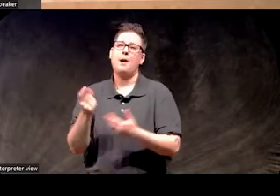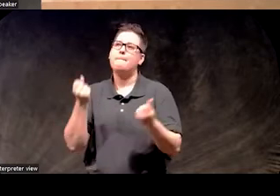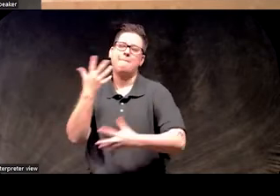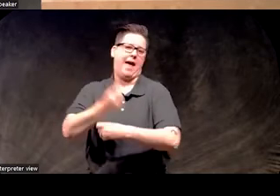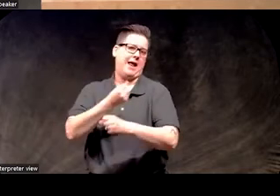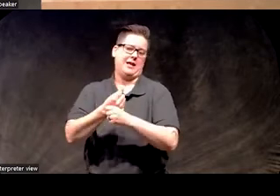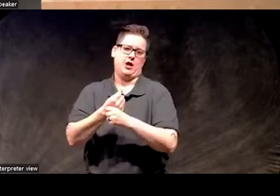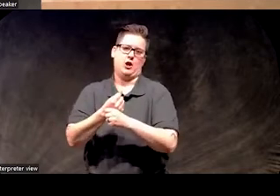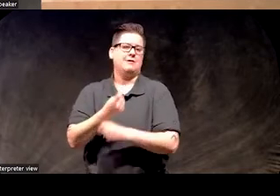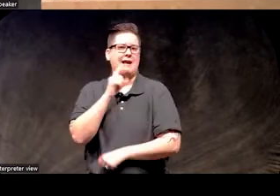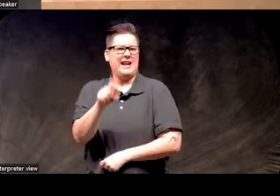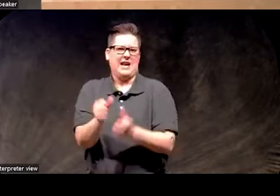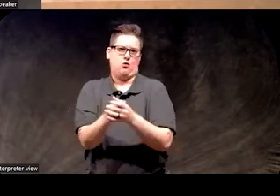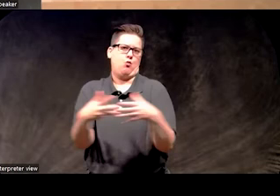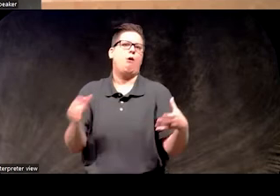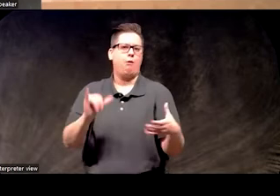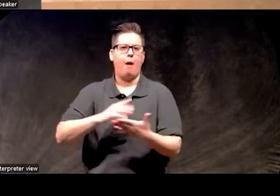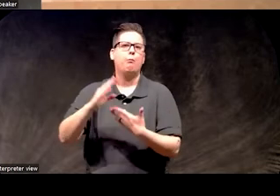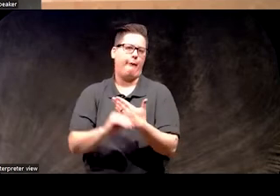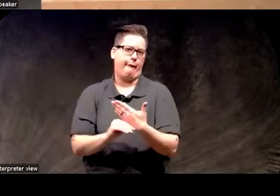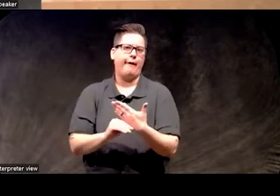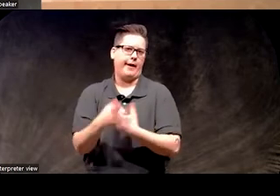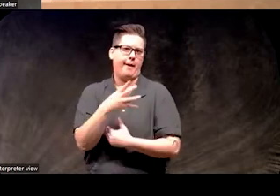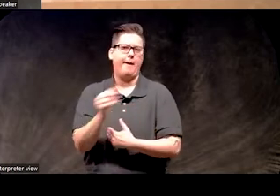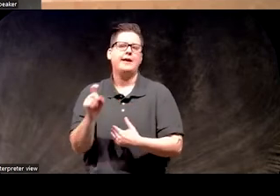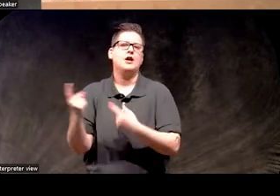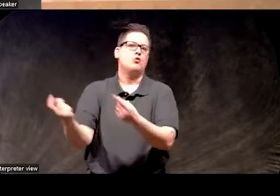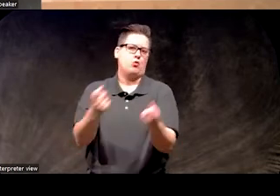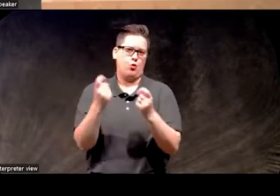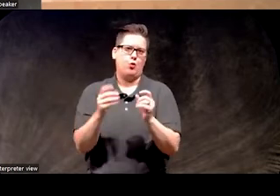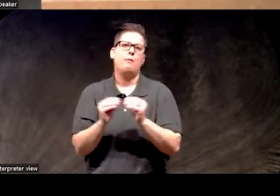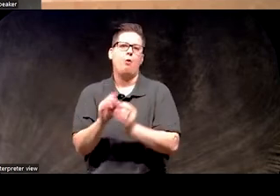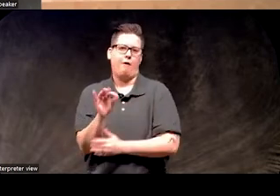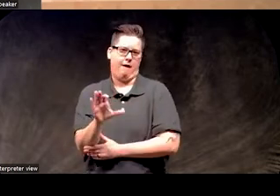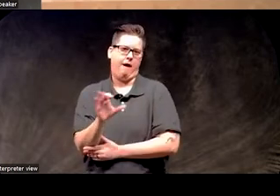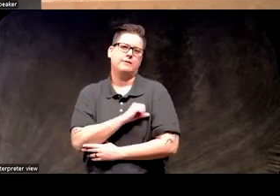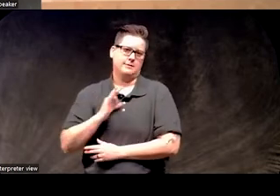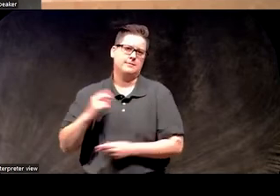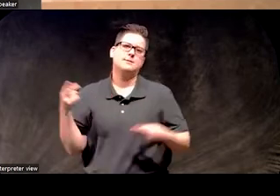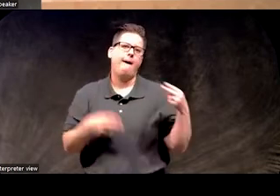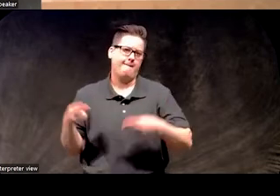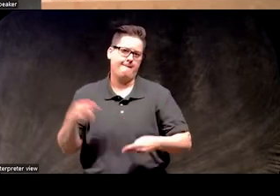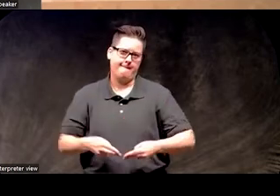years for the growth of this program and for the recruitment of additional faculty and staff.